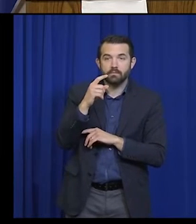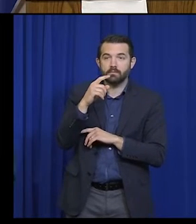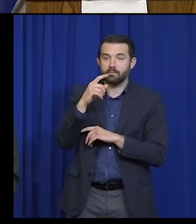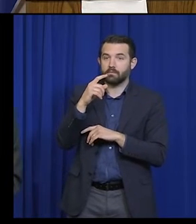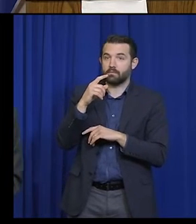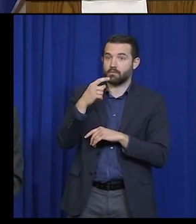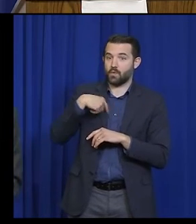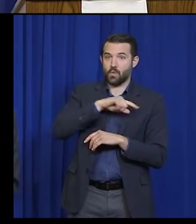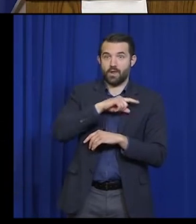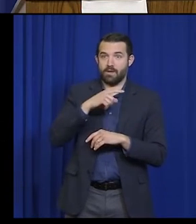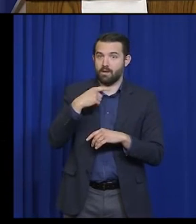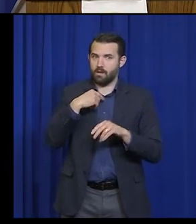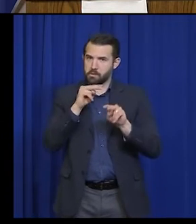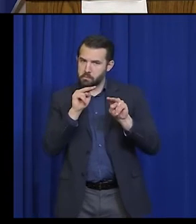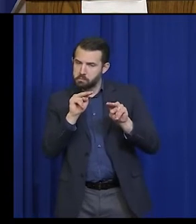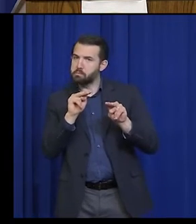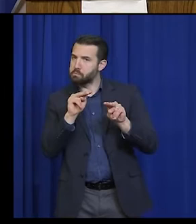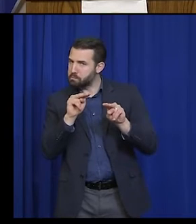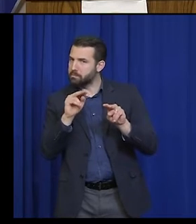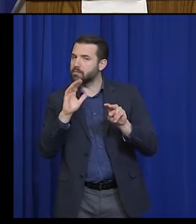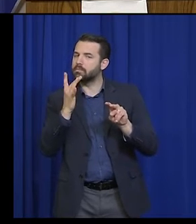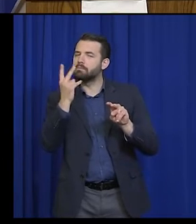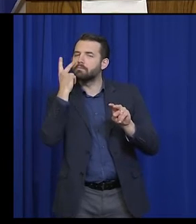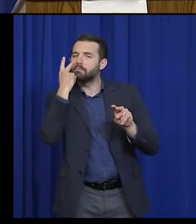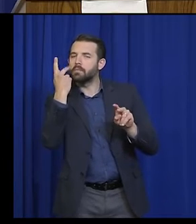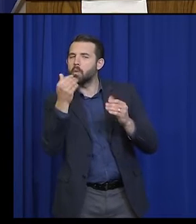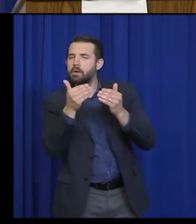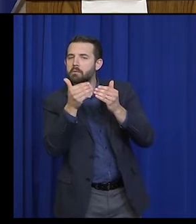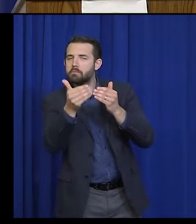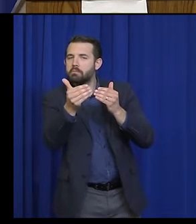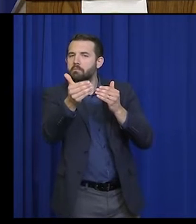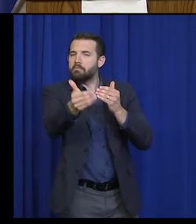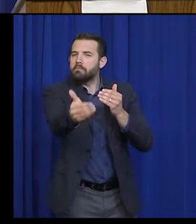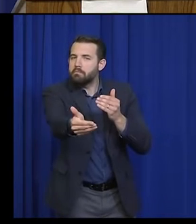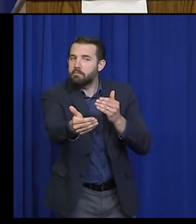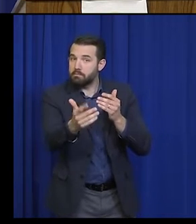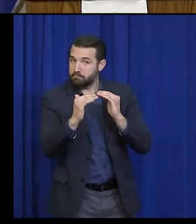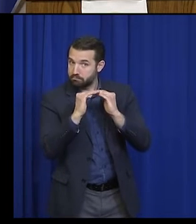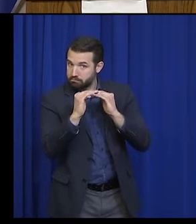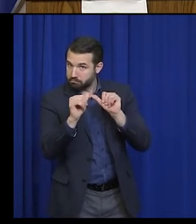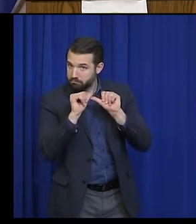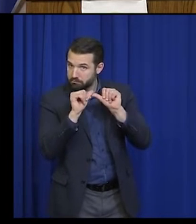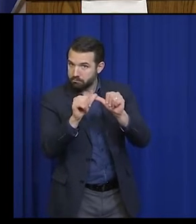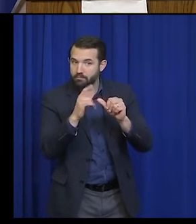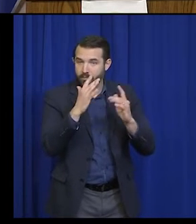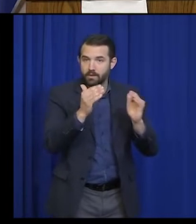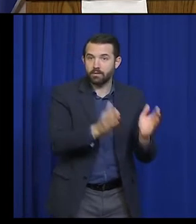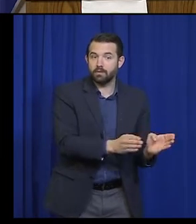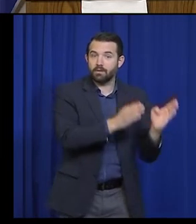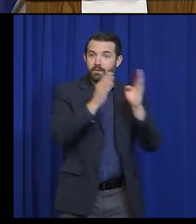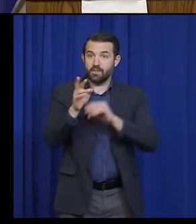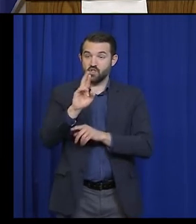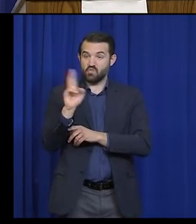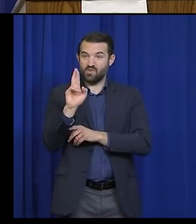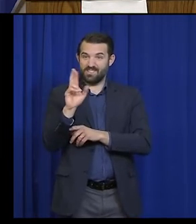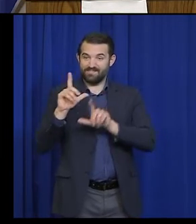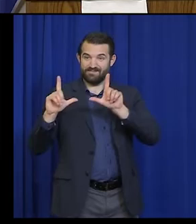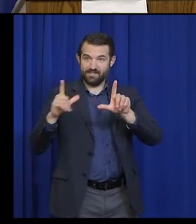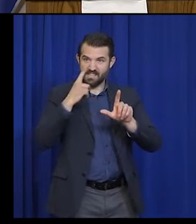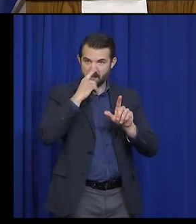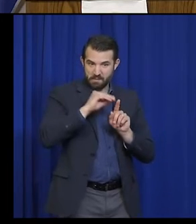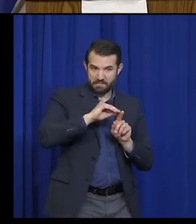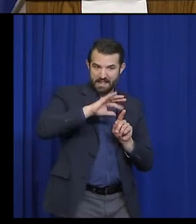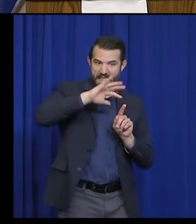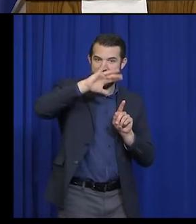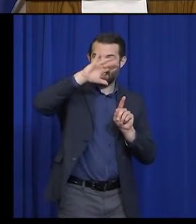Similarly, the graph on the right shows the number of hospitalized patients. This gives us a sense of the impact, the